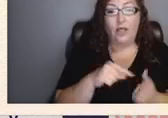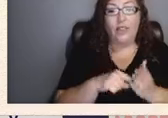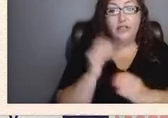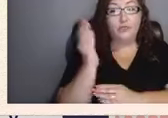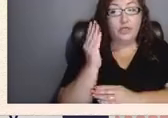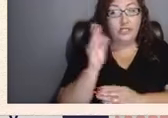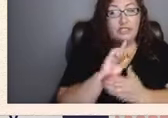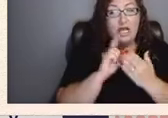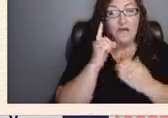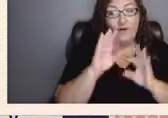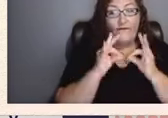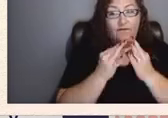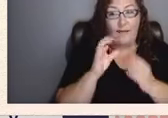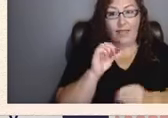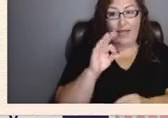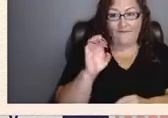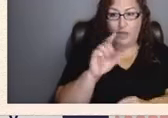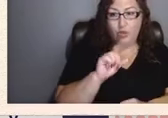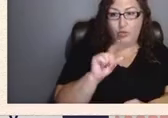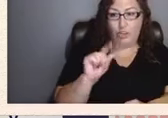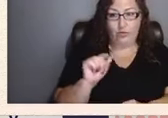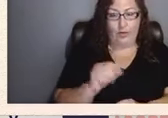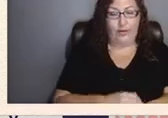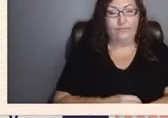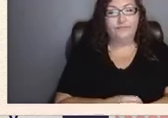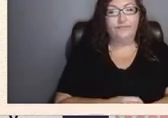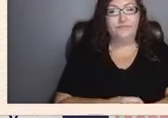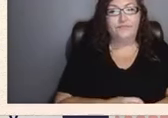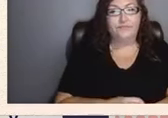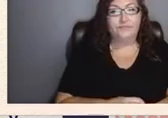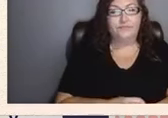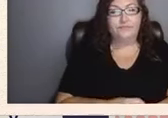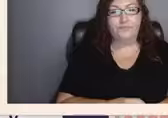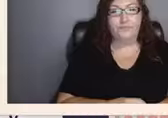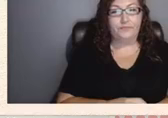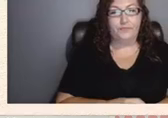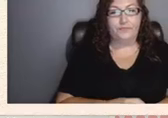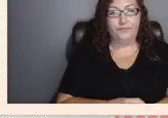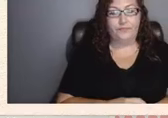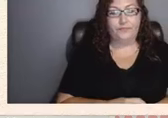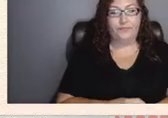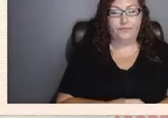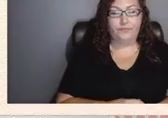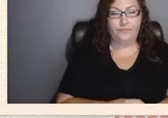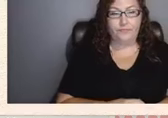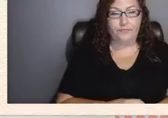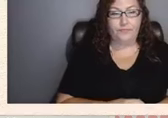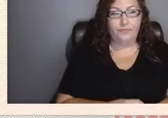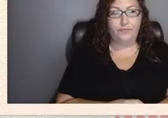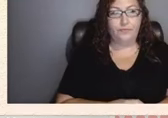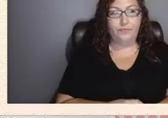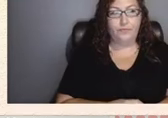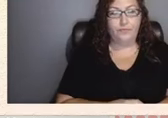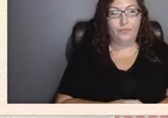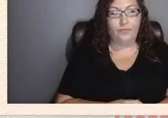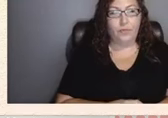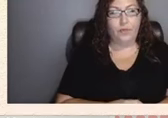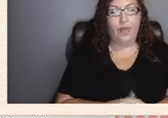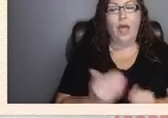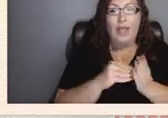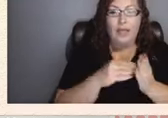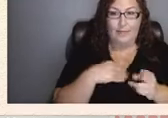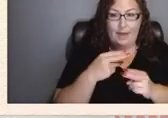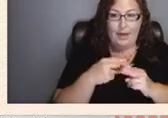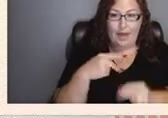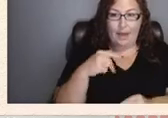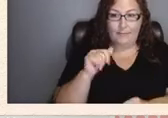Cafe 2020 again my name is Pam Ford